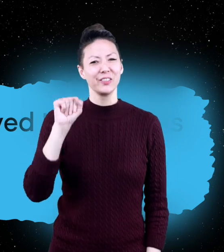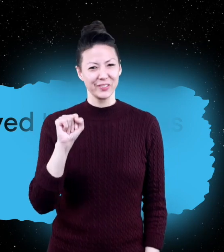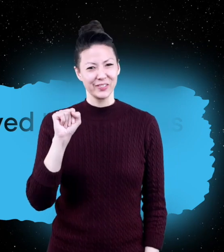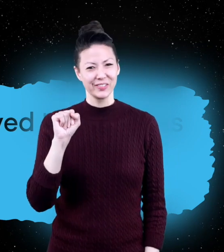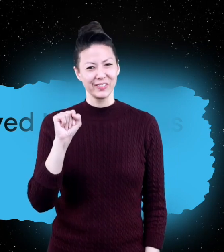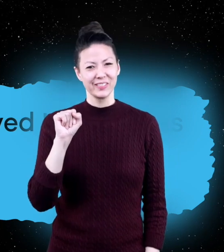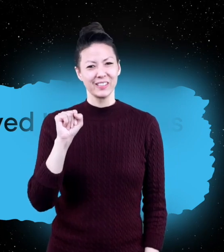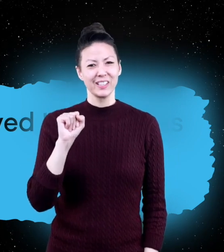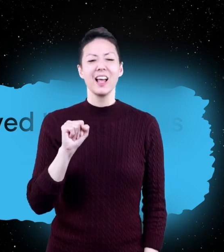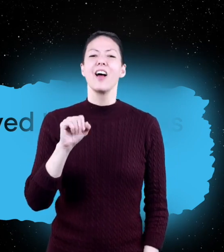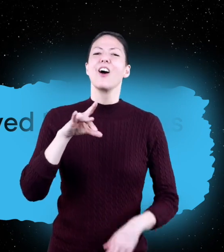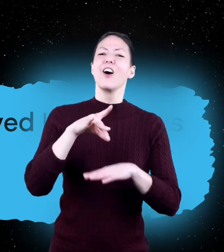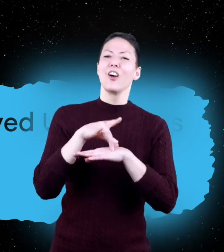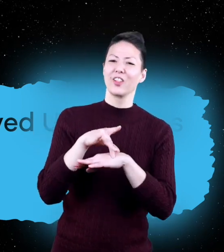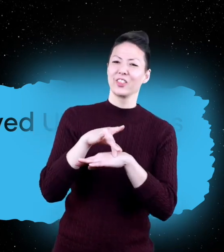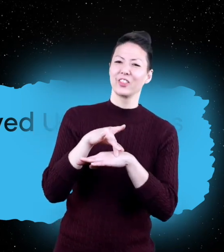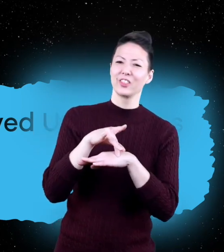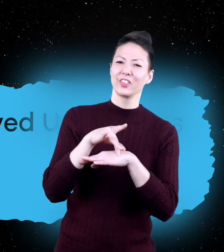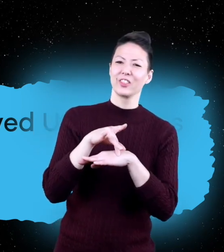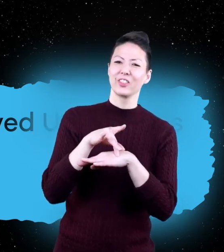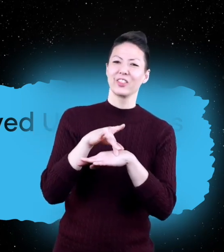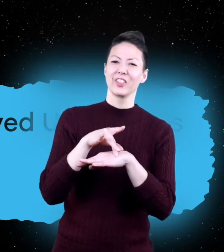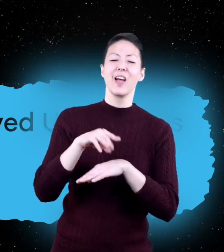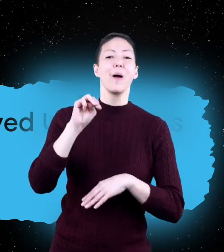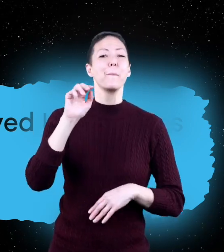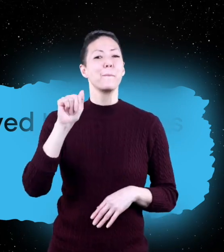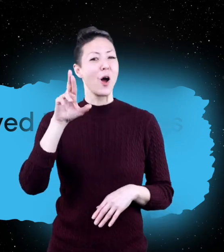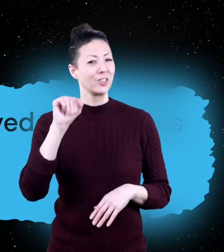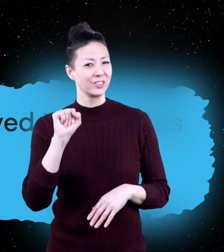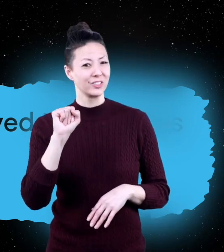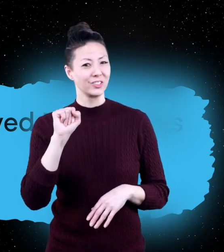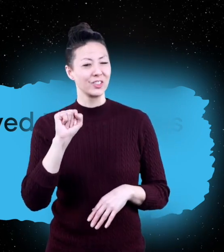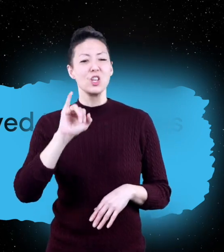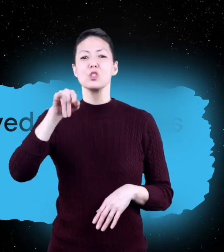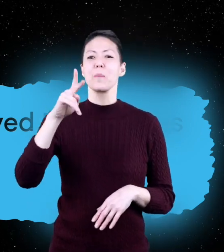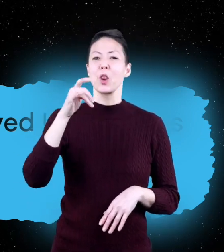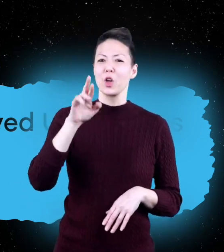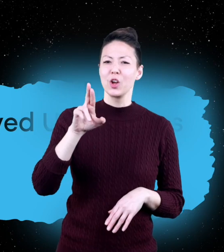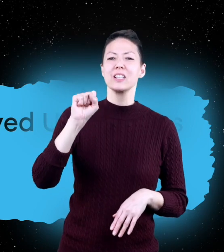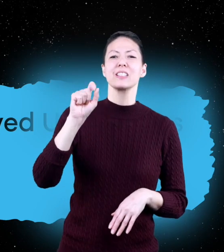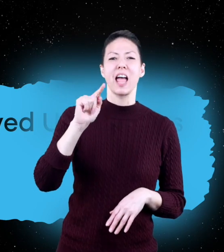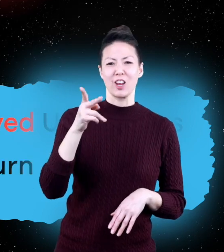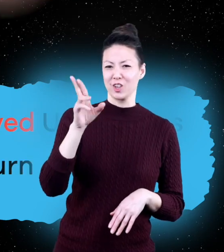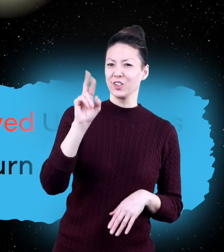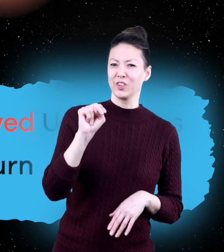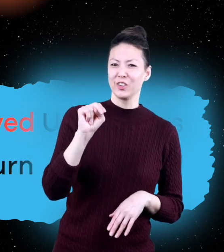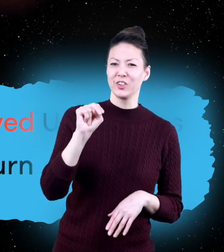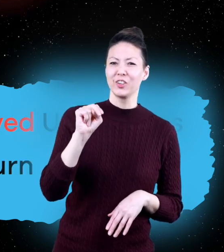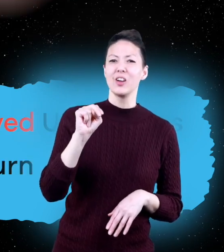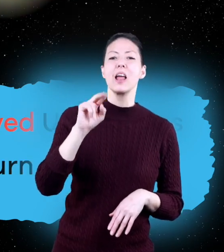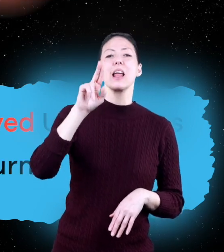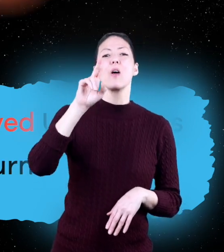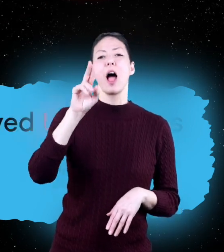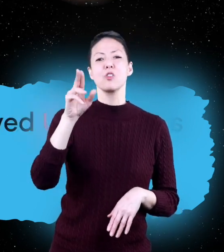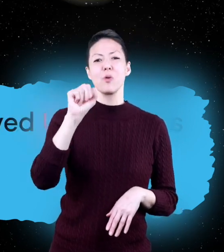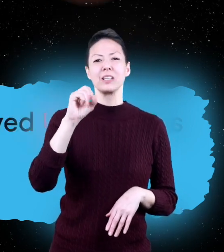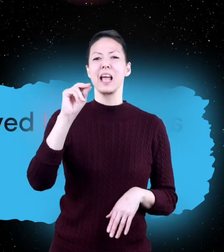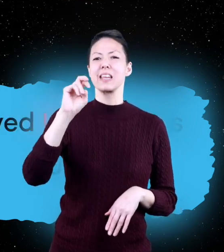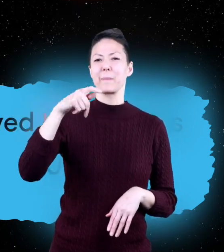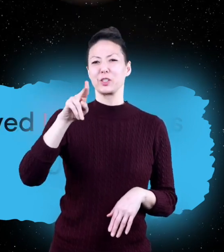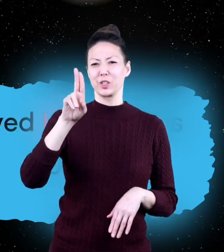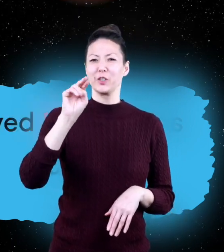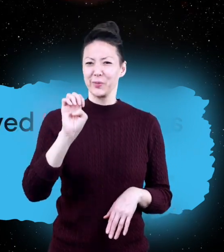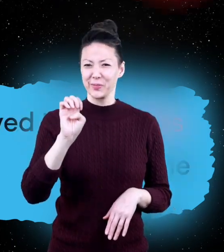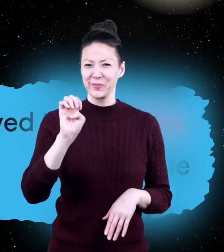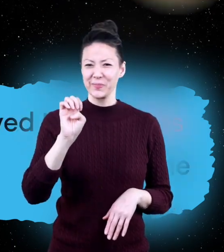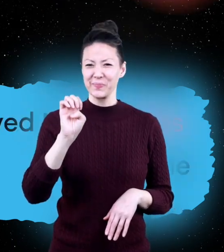Venus, Earth, Mars, Jupiter, Saturn, Uranus,